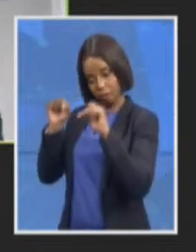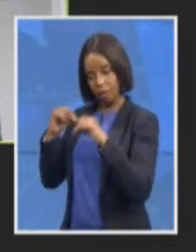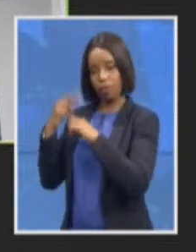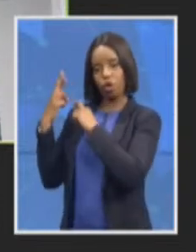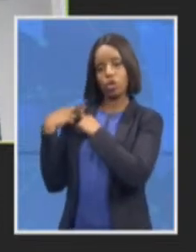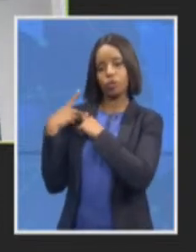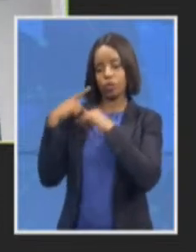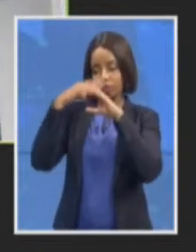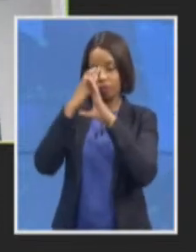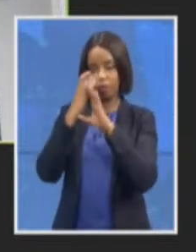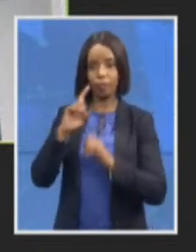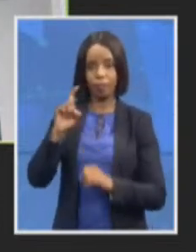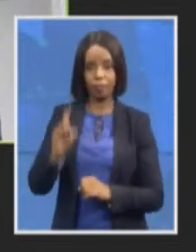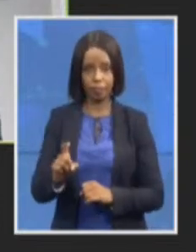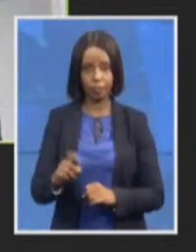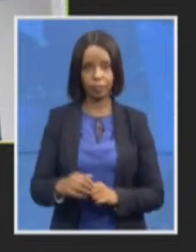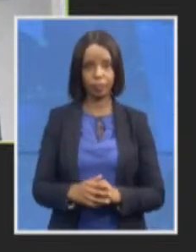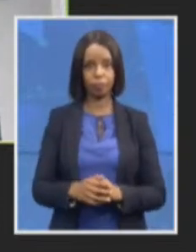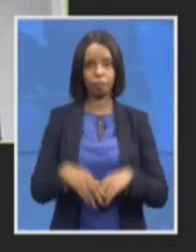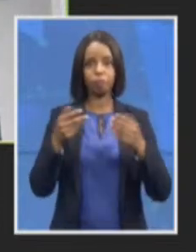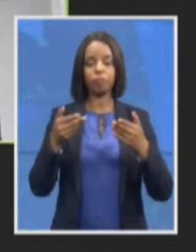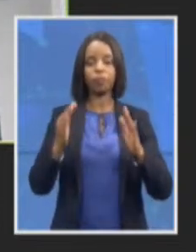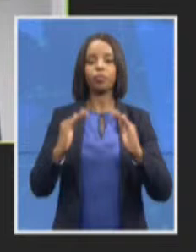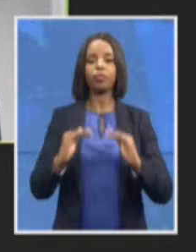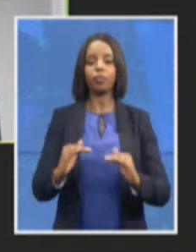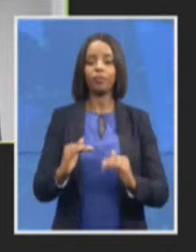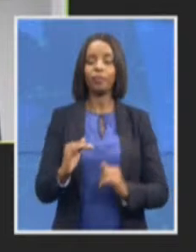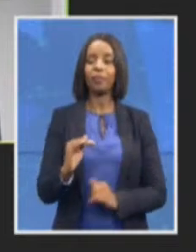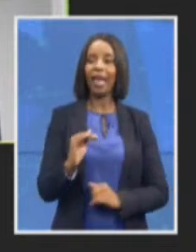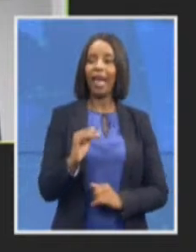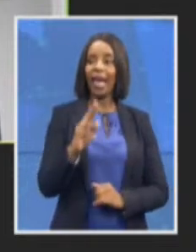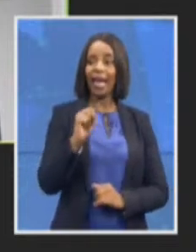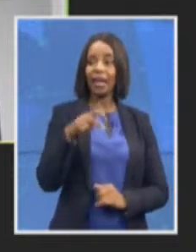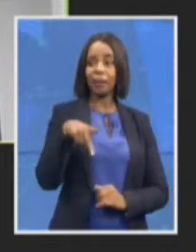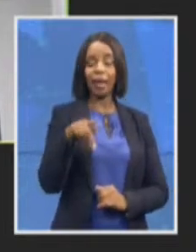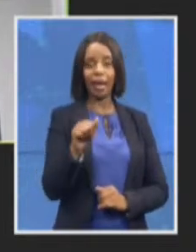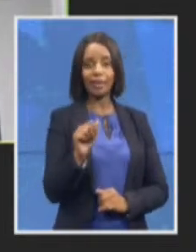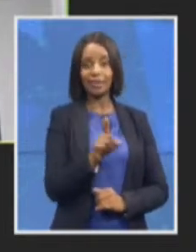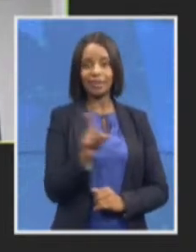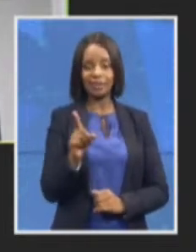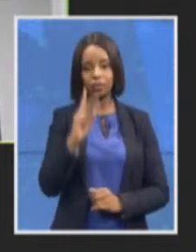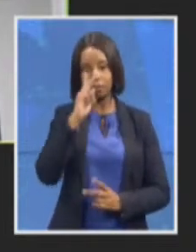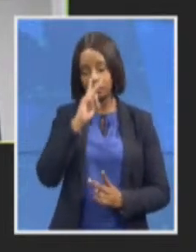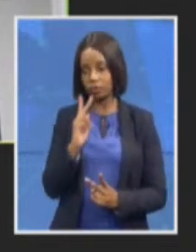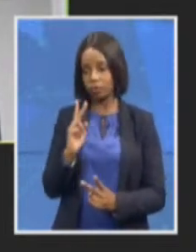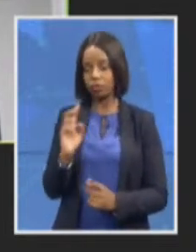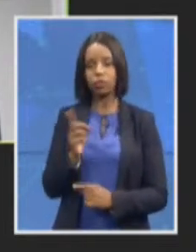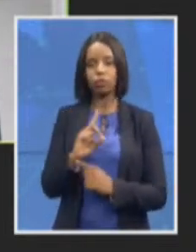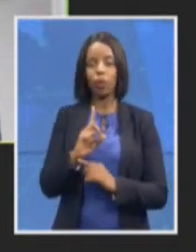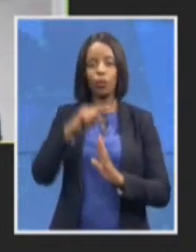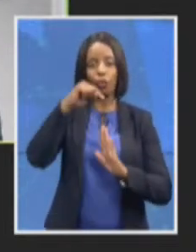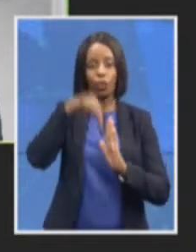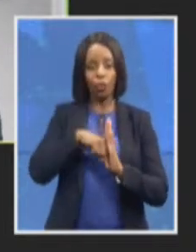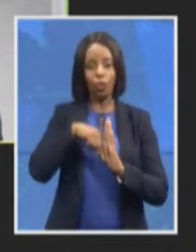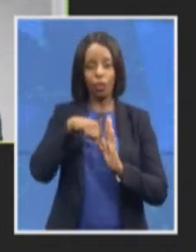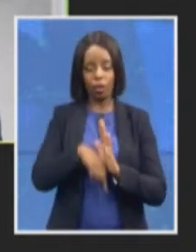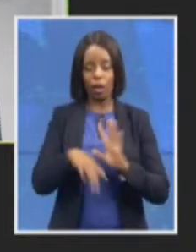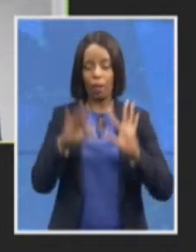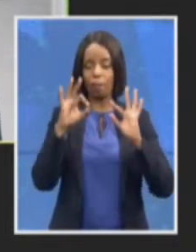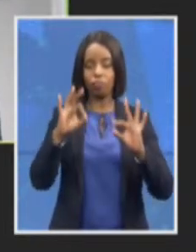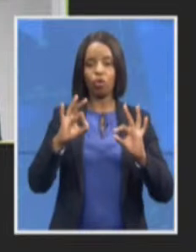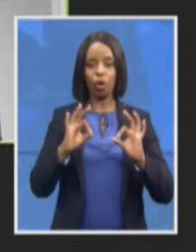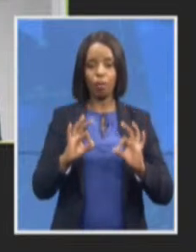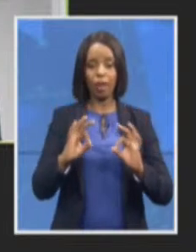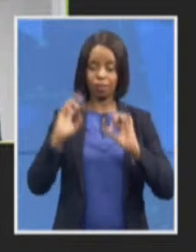NPA recognizes the historical importance of thorough and proper investigation of matters and the need for dedicated